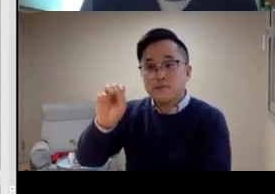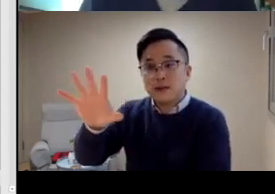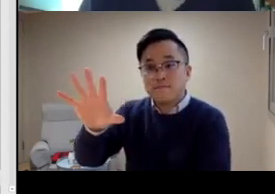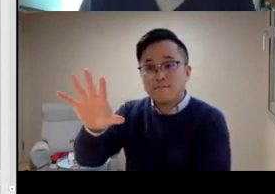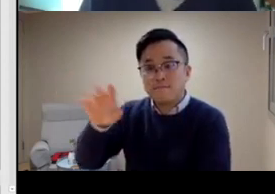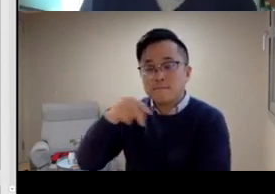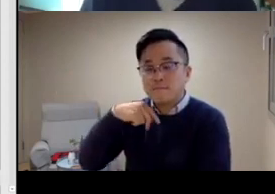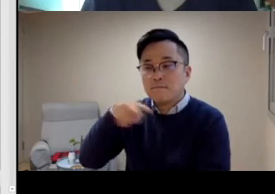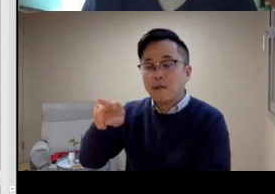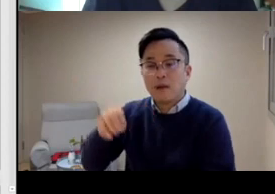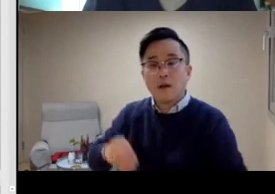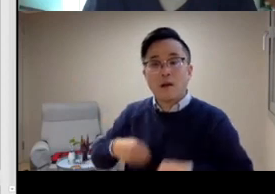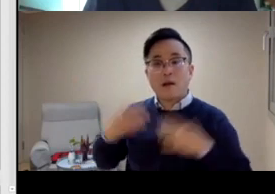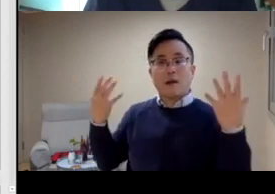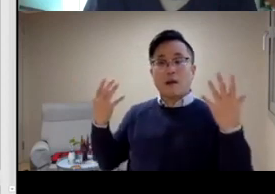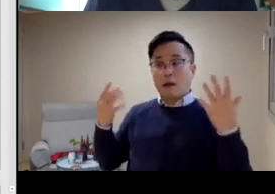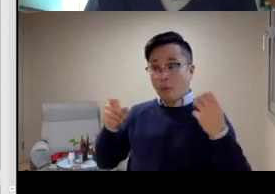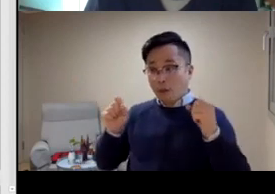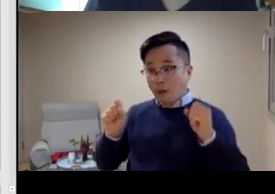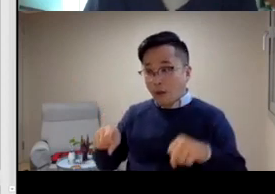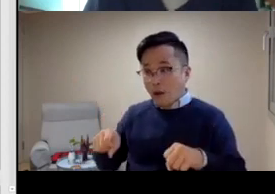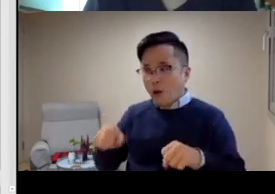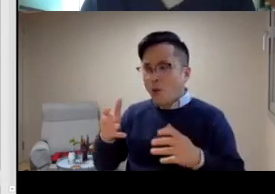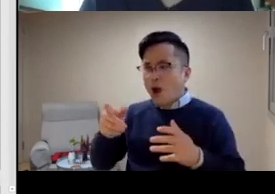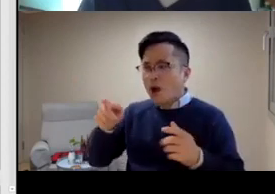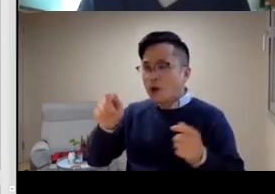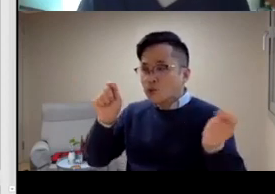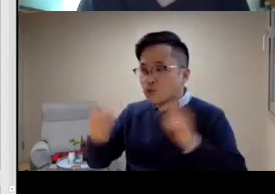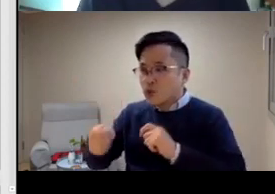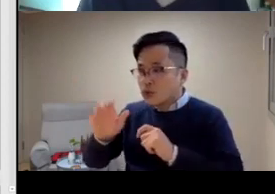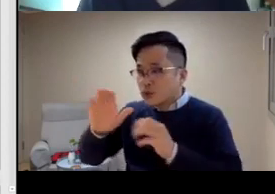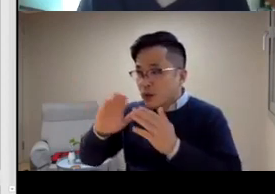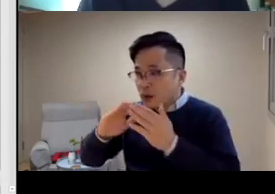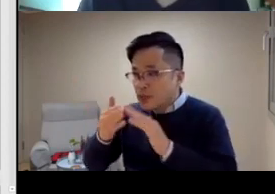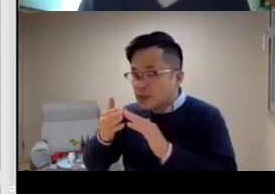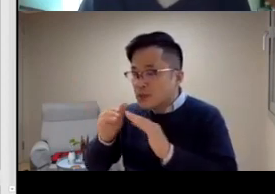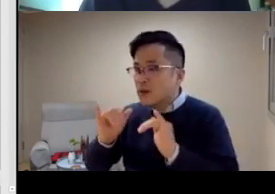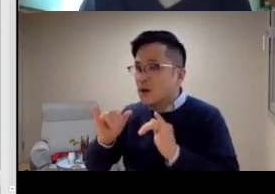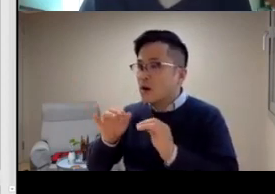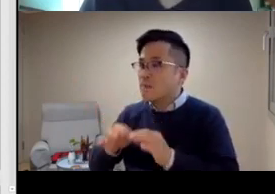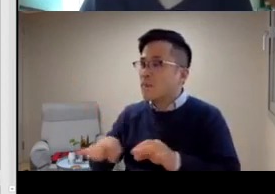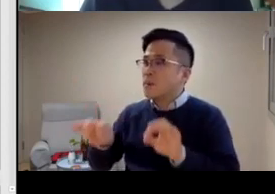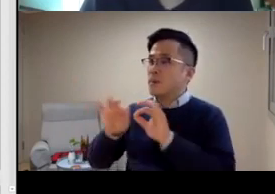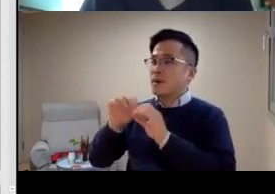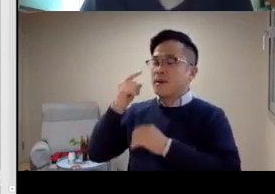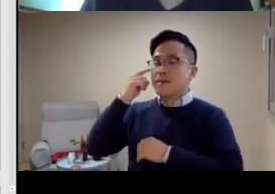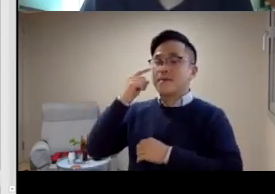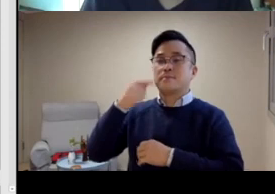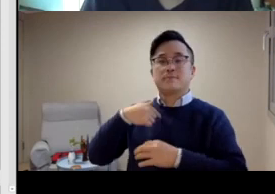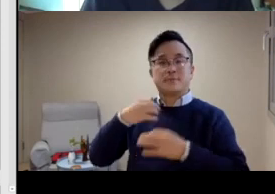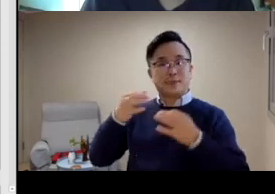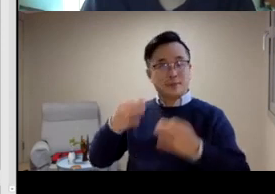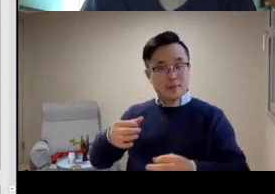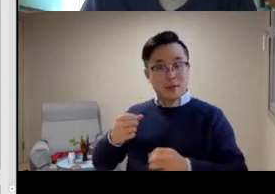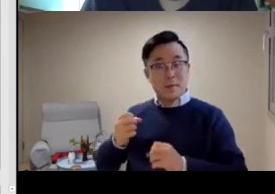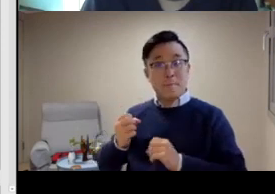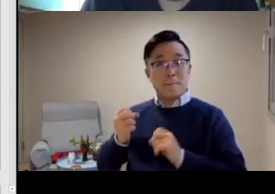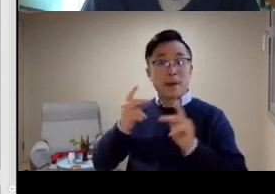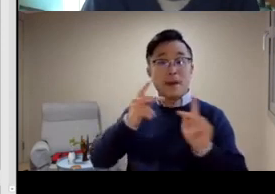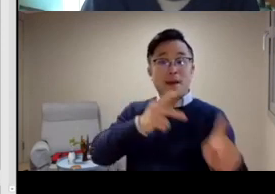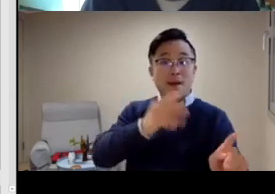promoting or getting a sign language law there. We didn't have anything like that in Korea. And I said, well, that, what? I said, you really